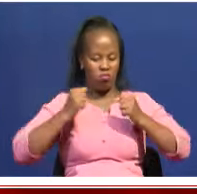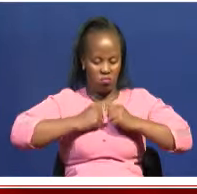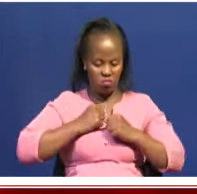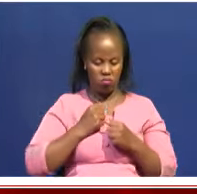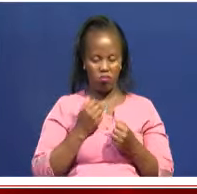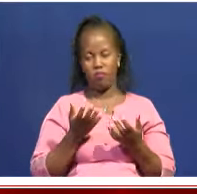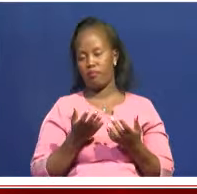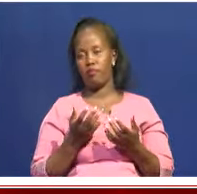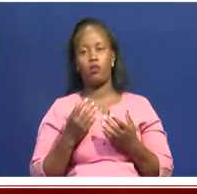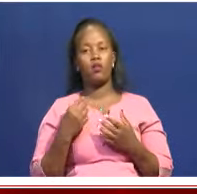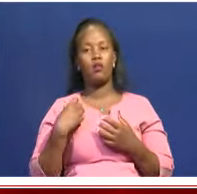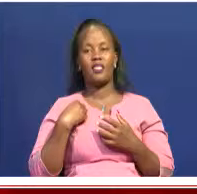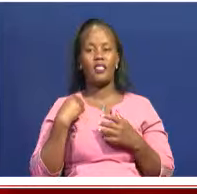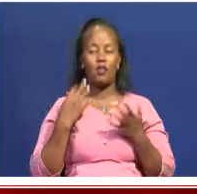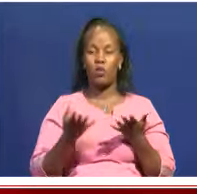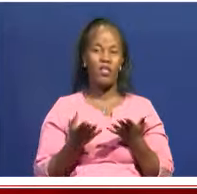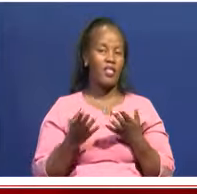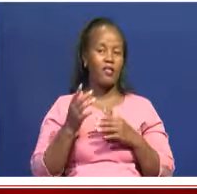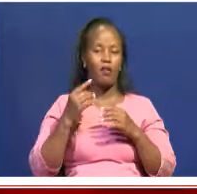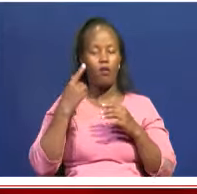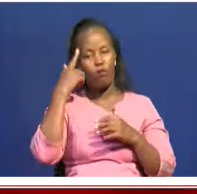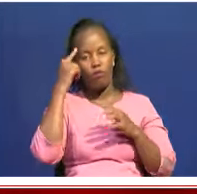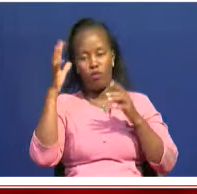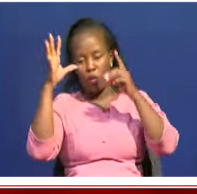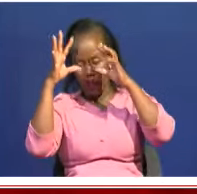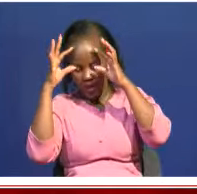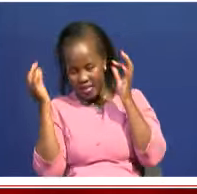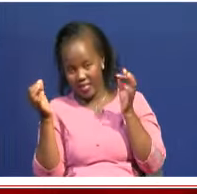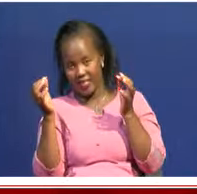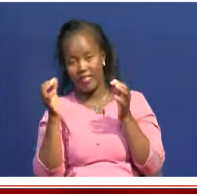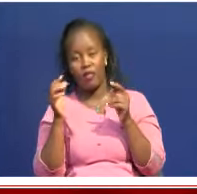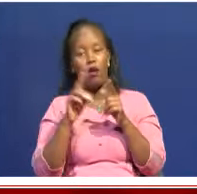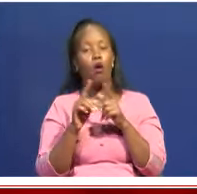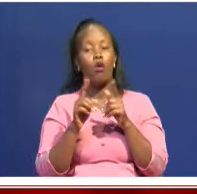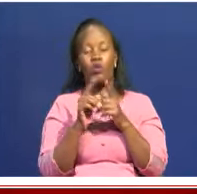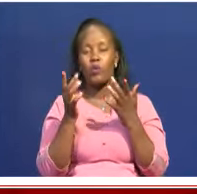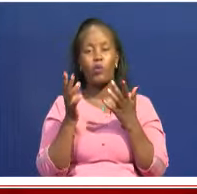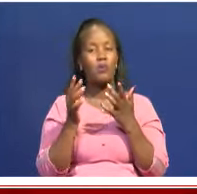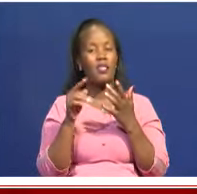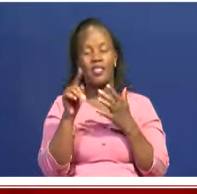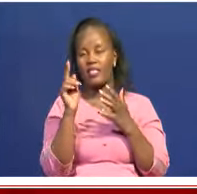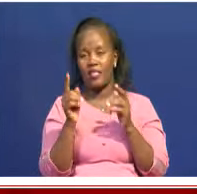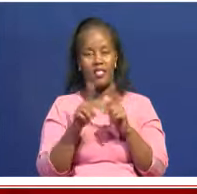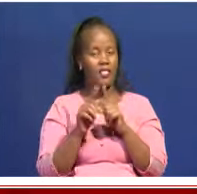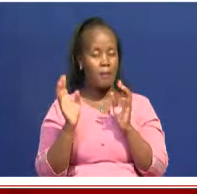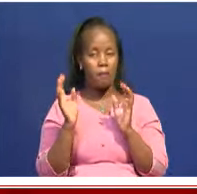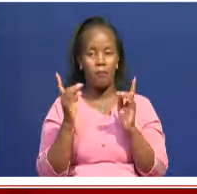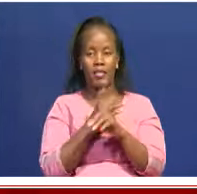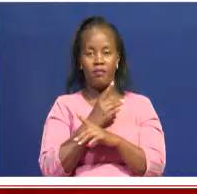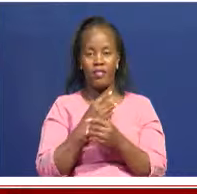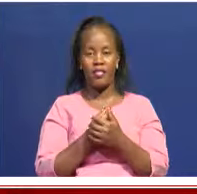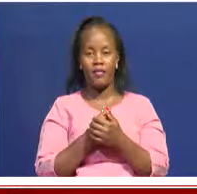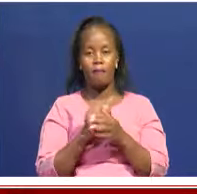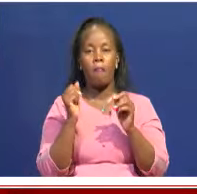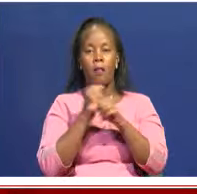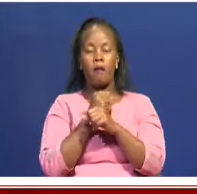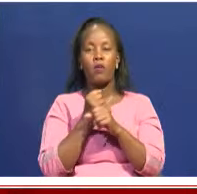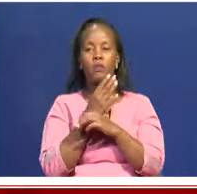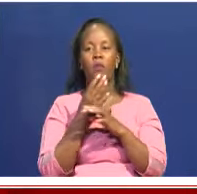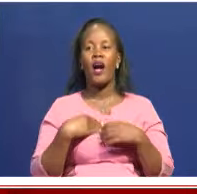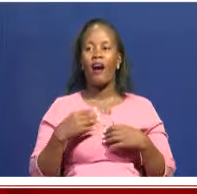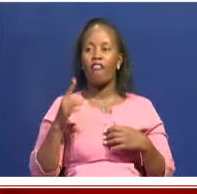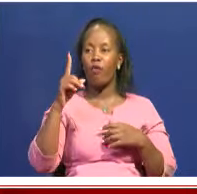births, deaths, weddings, what you wear in your community is not what I would wear in mine. So there's no way we can have one particular culture.